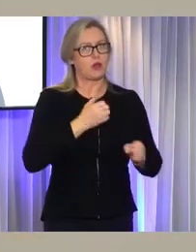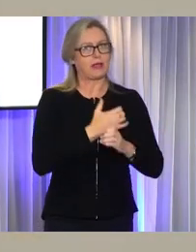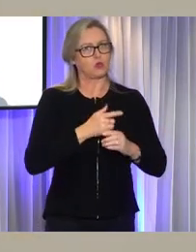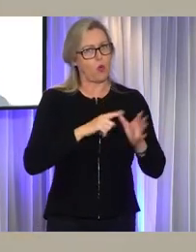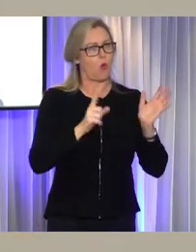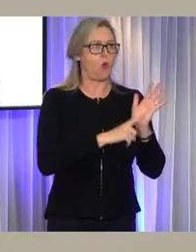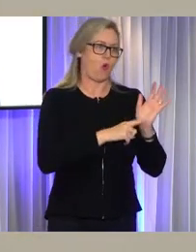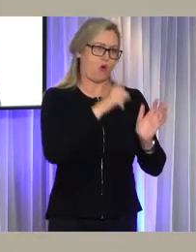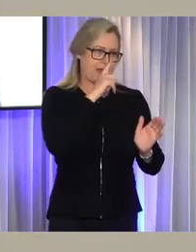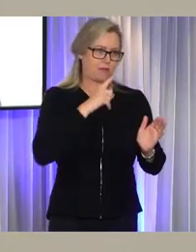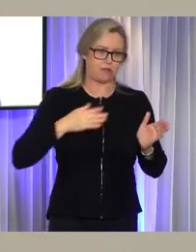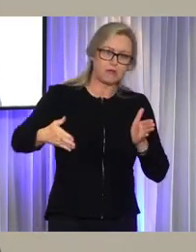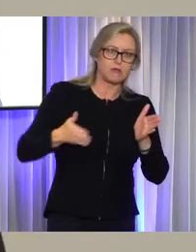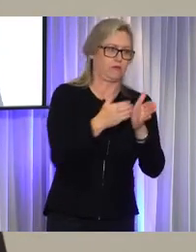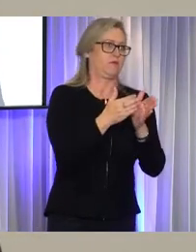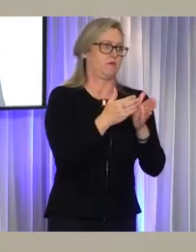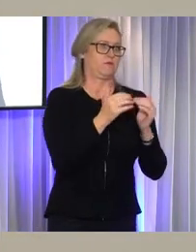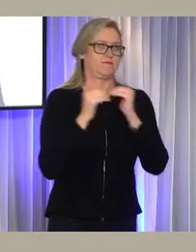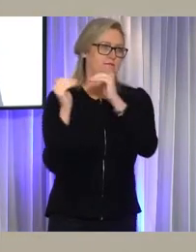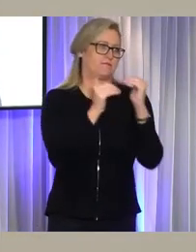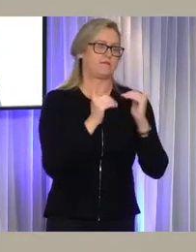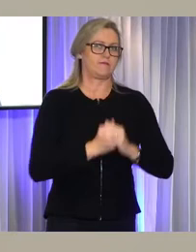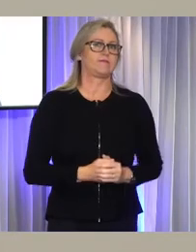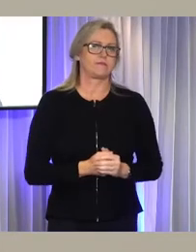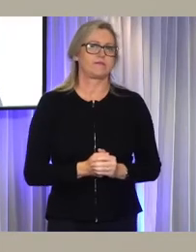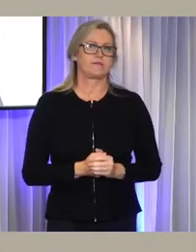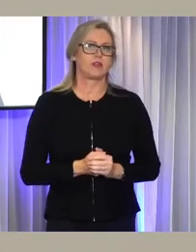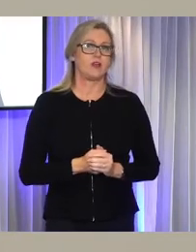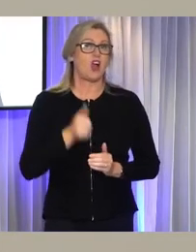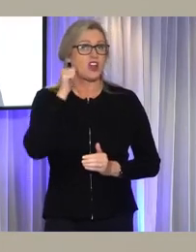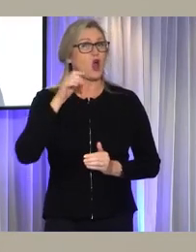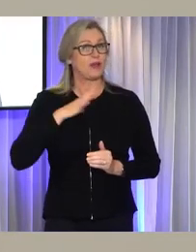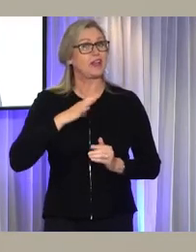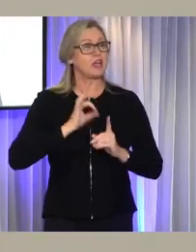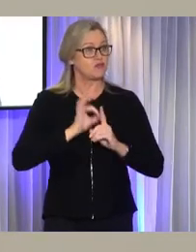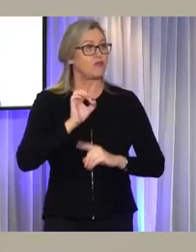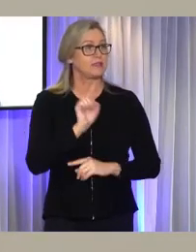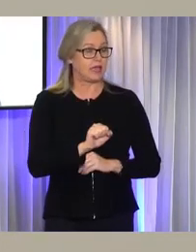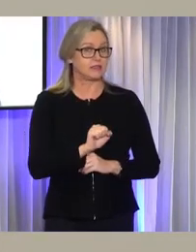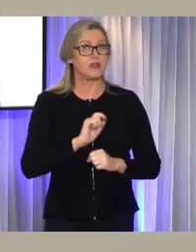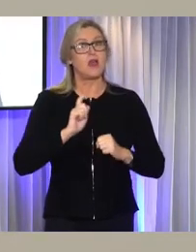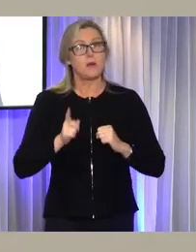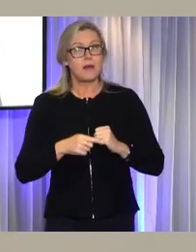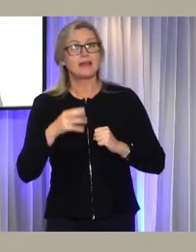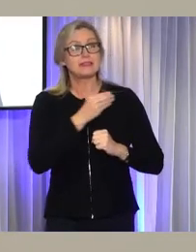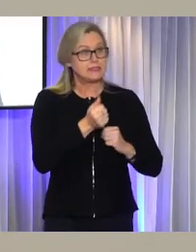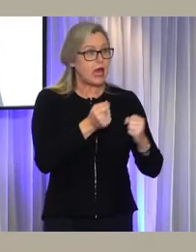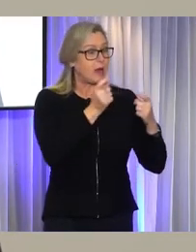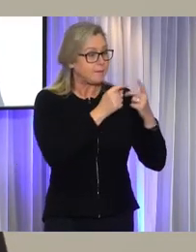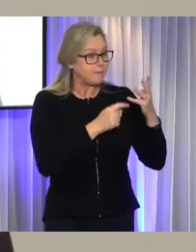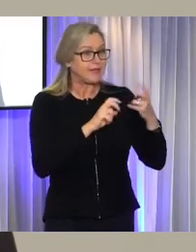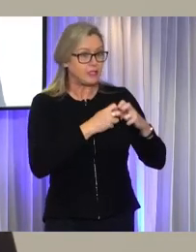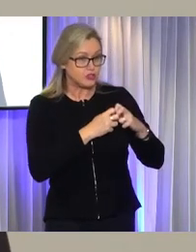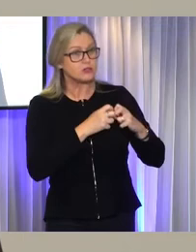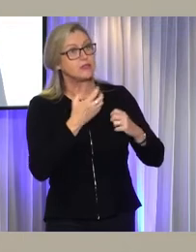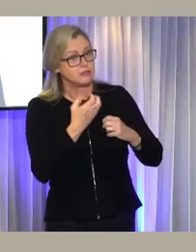Now, of course, we've got a lot of improvements that need to be made. But we've already made some progress on key issues. This has been